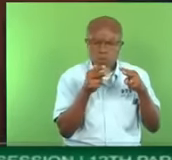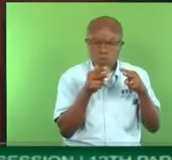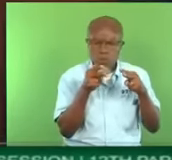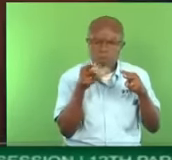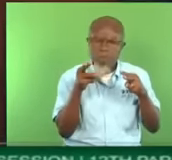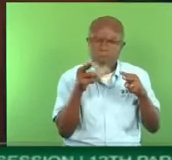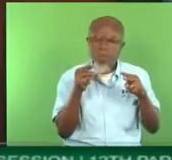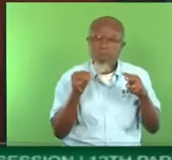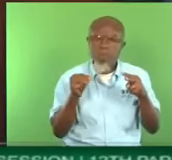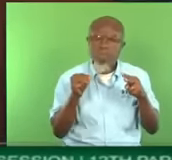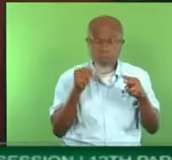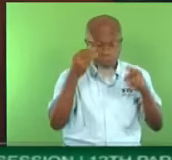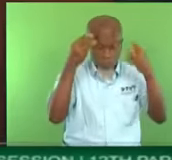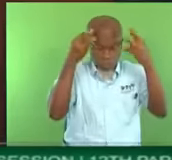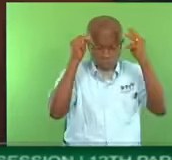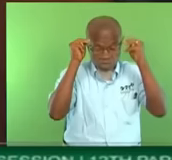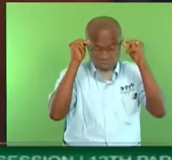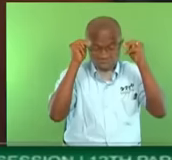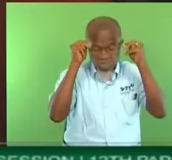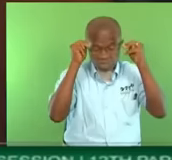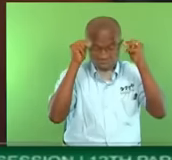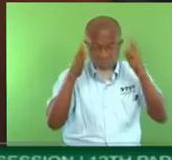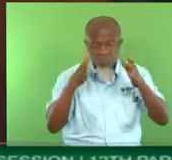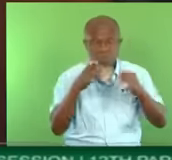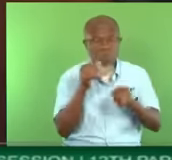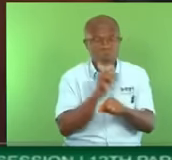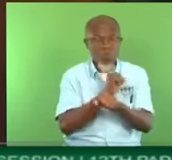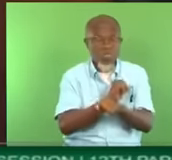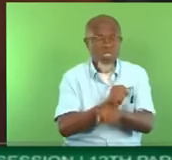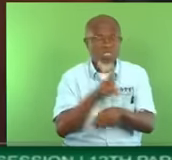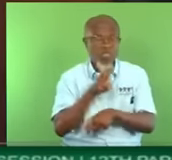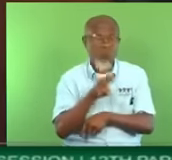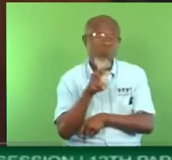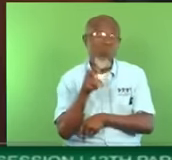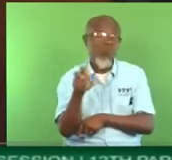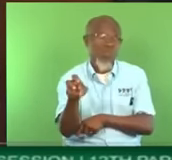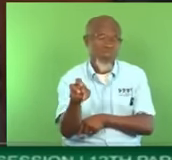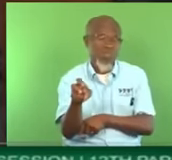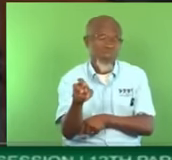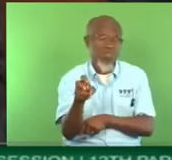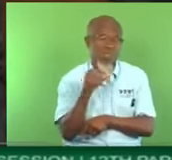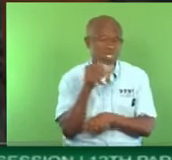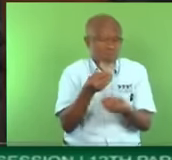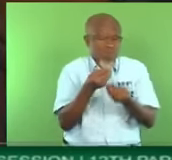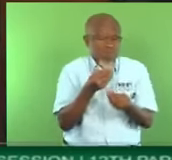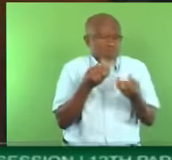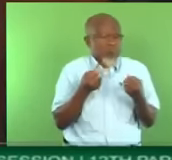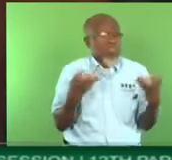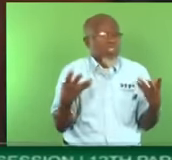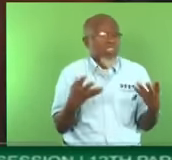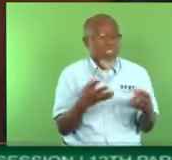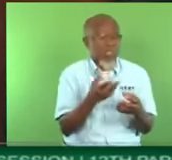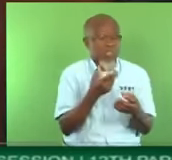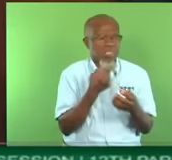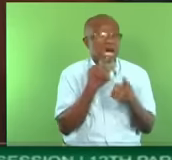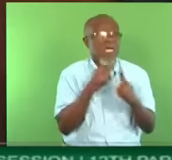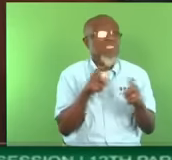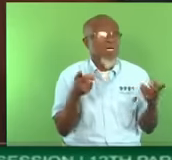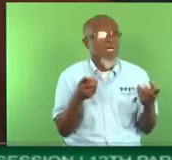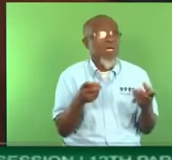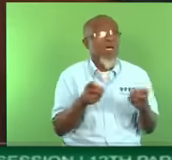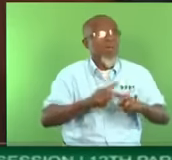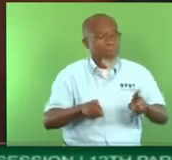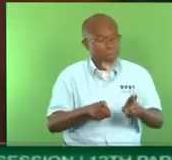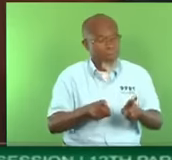the Minister of Works and Transport really didn't give us much by way of to respond to. But I'm hoping the Minister of